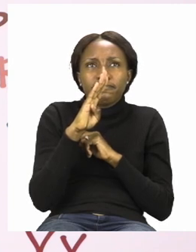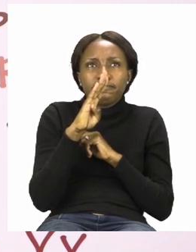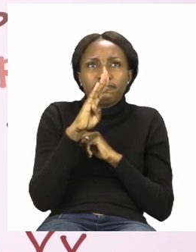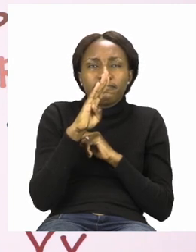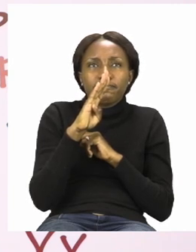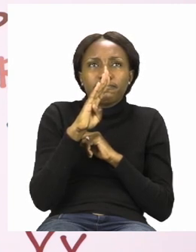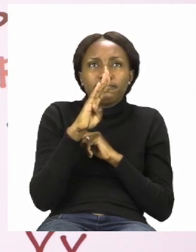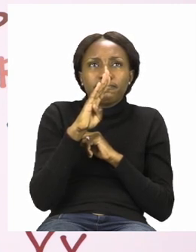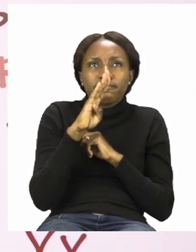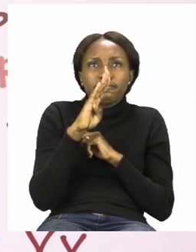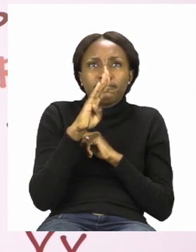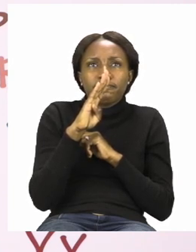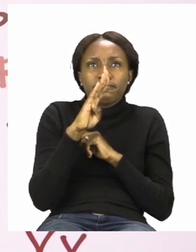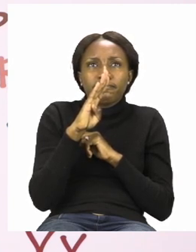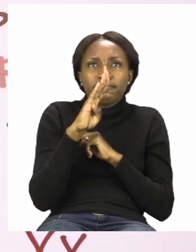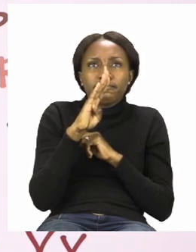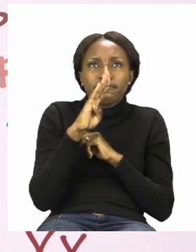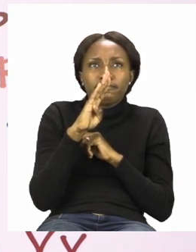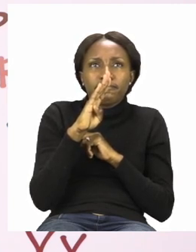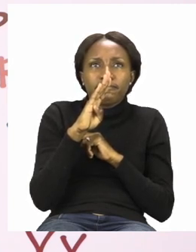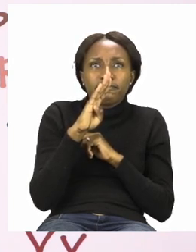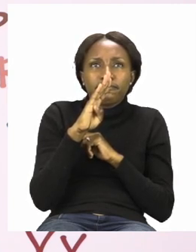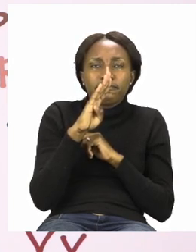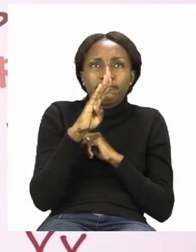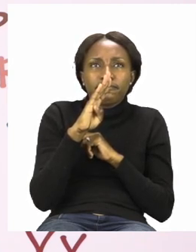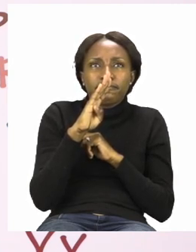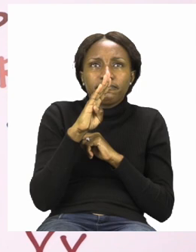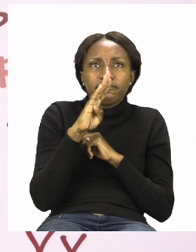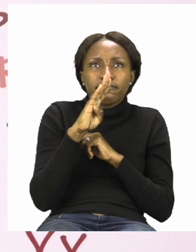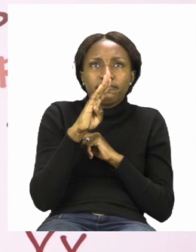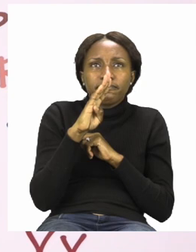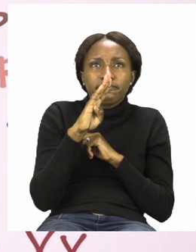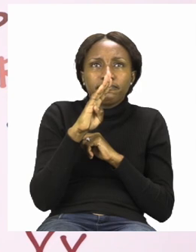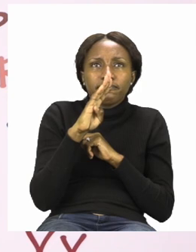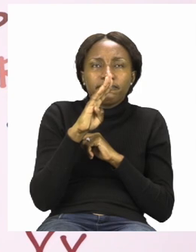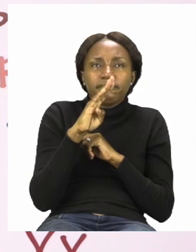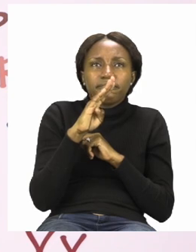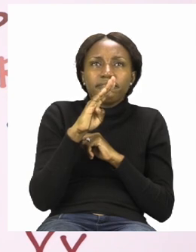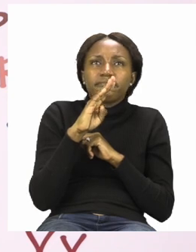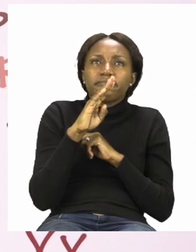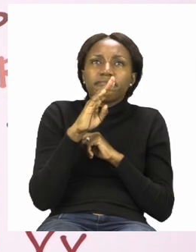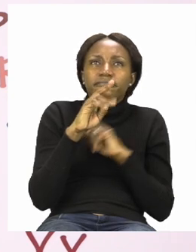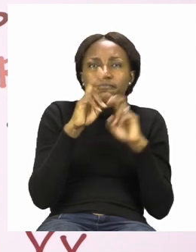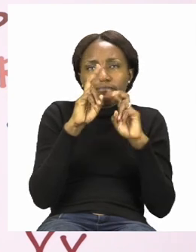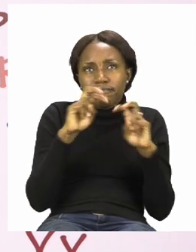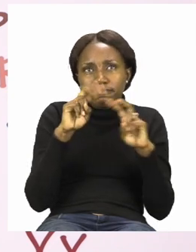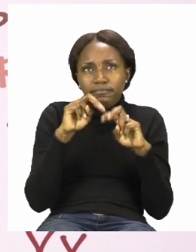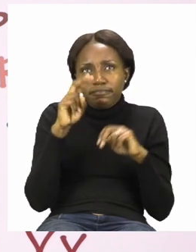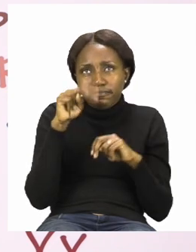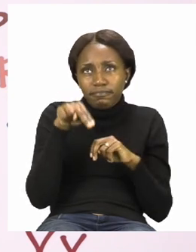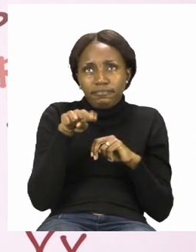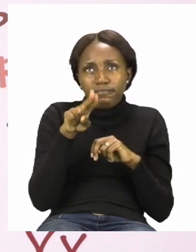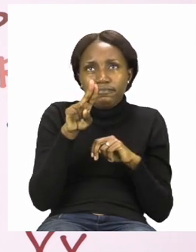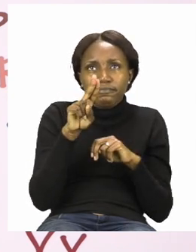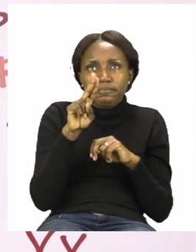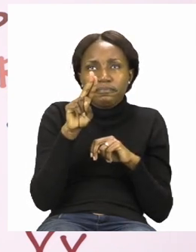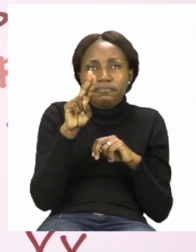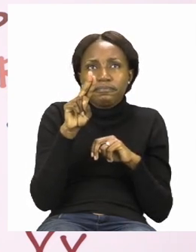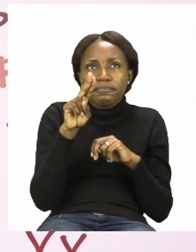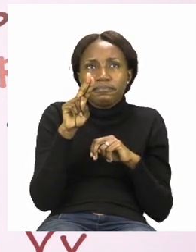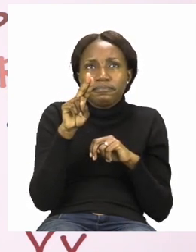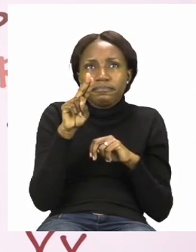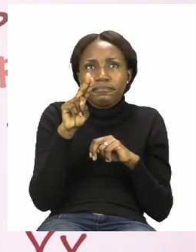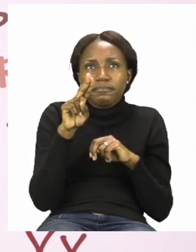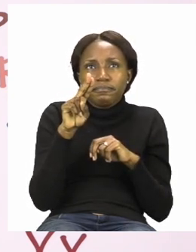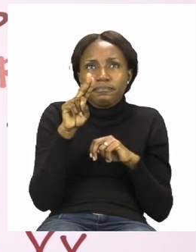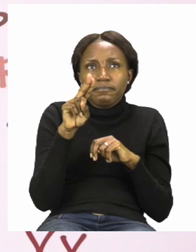a B. B. And then after that we are looking for a A. And